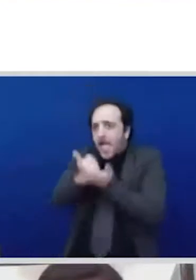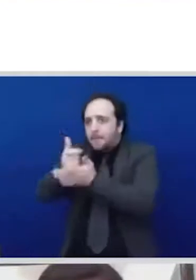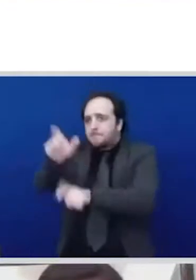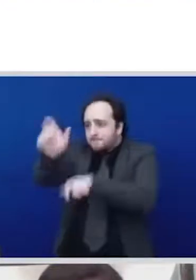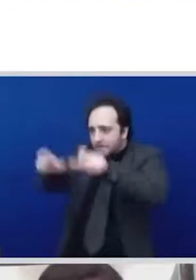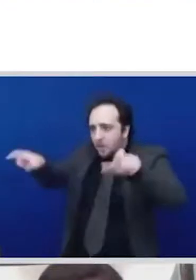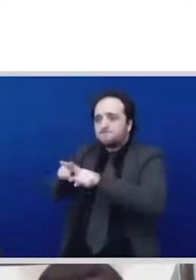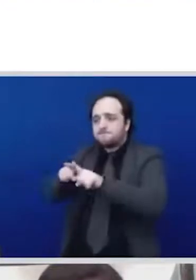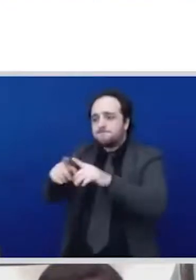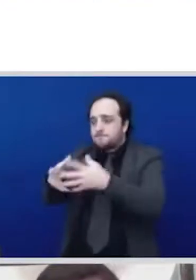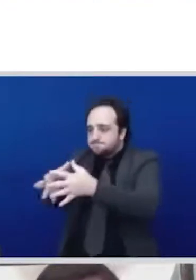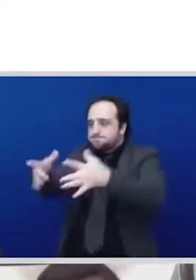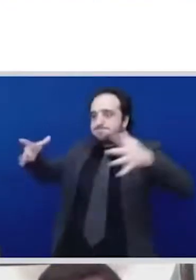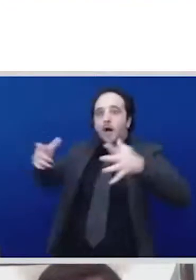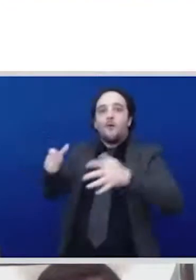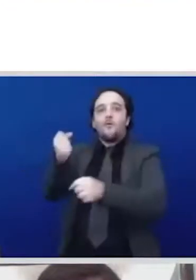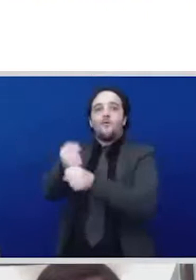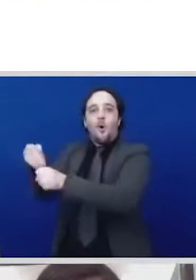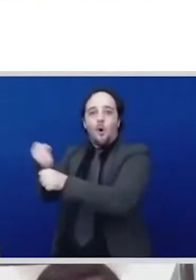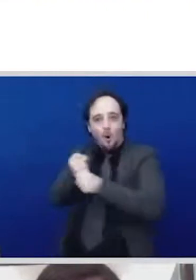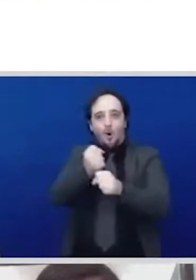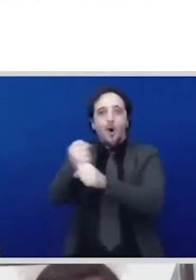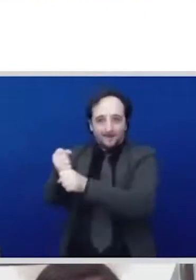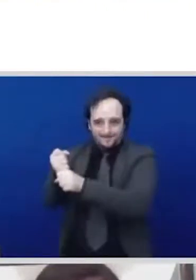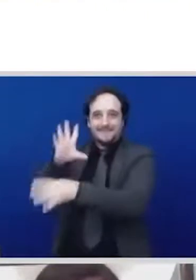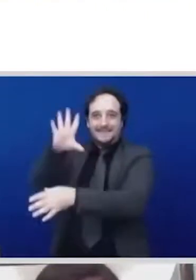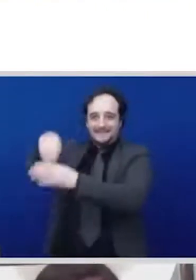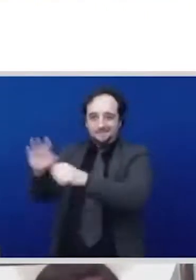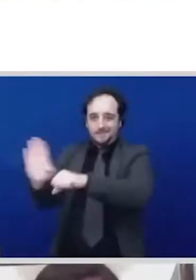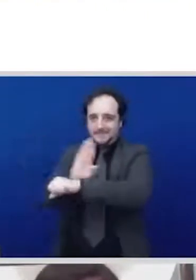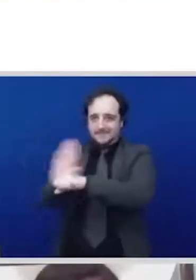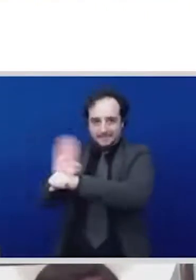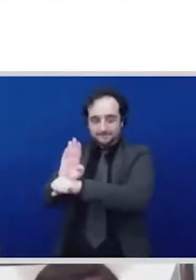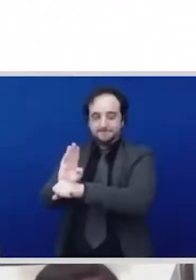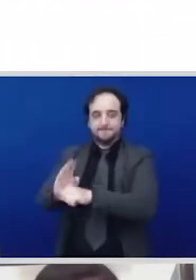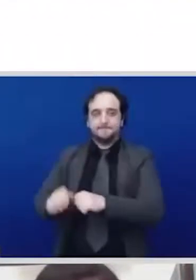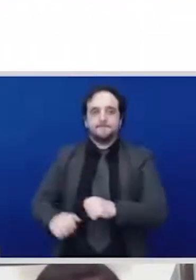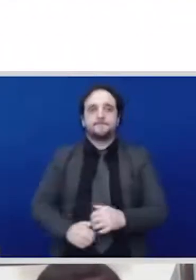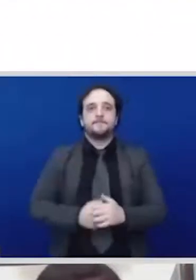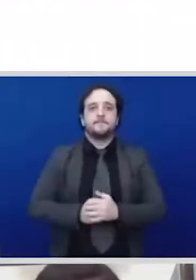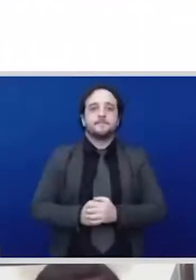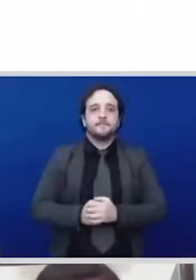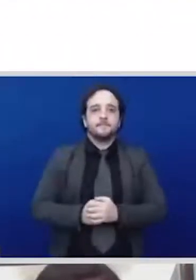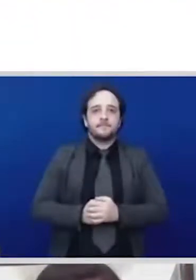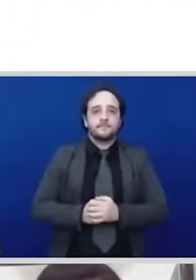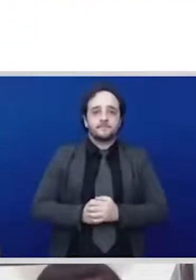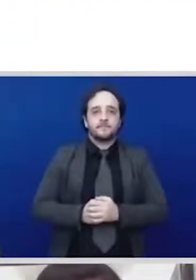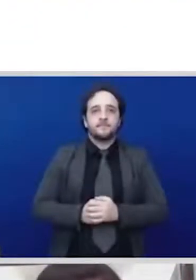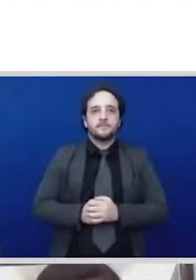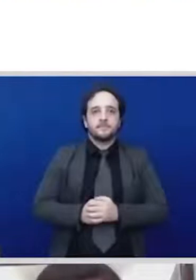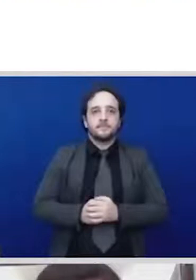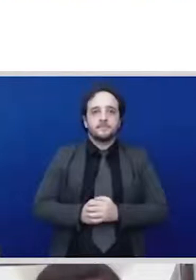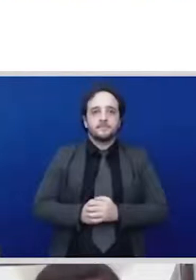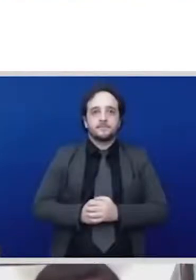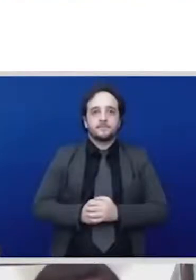second what we do is provide also increase on electricity subsidies we know that